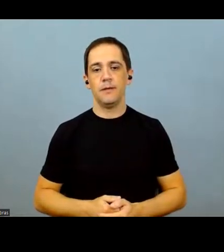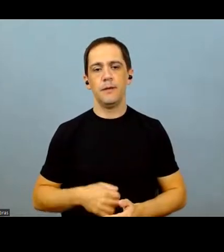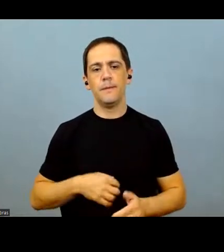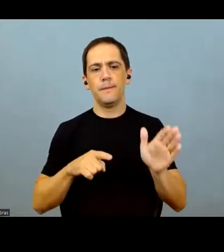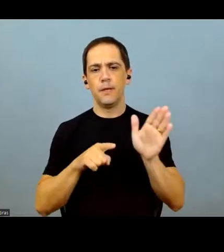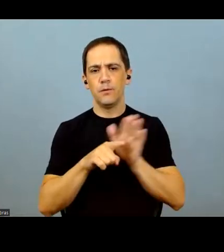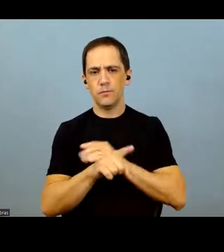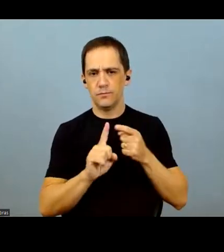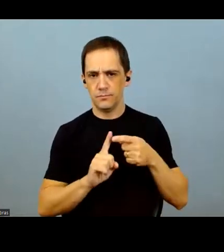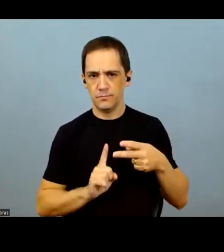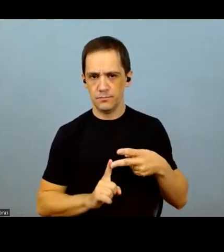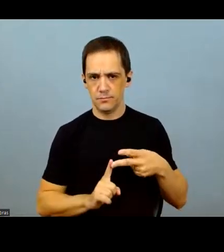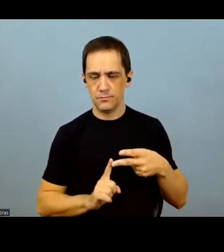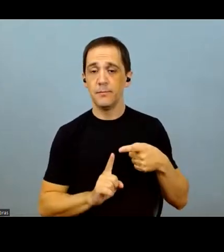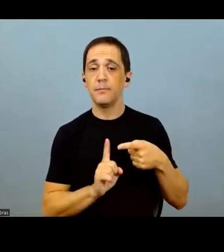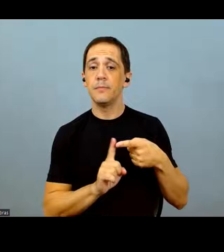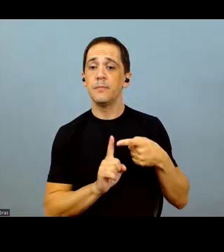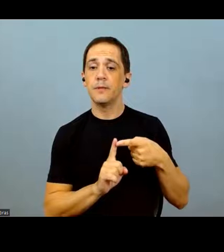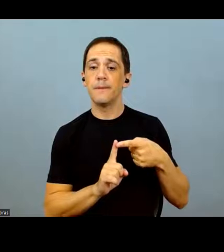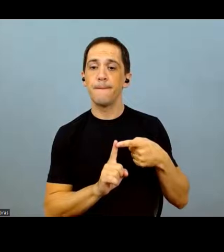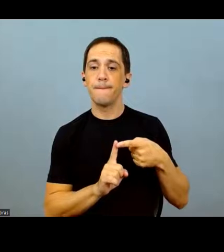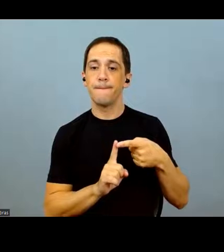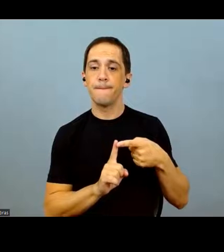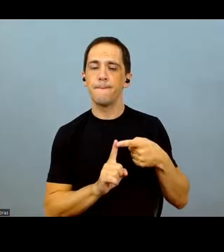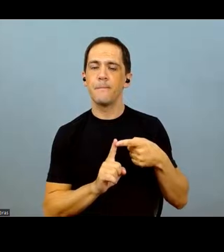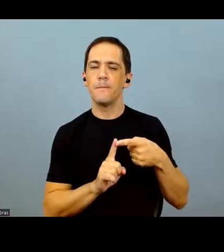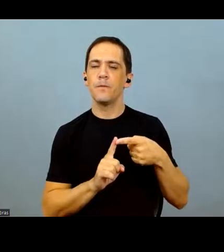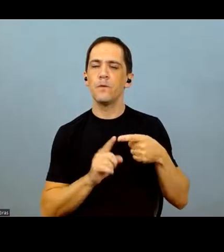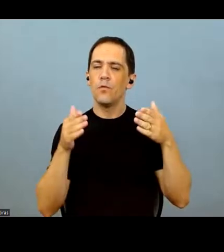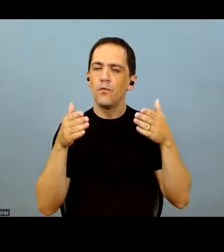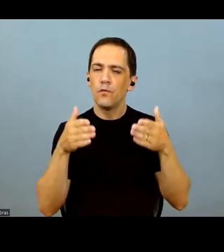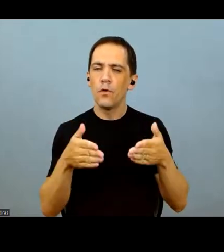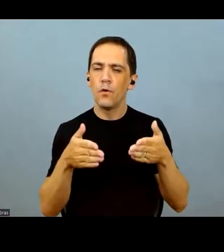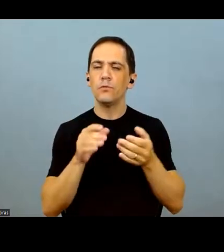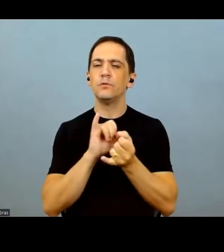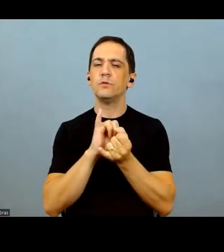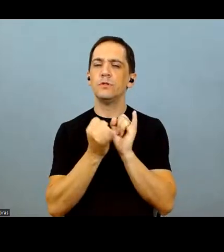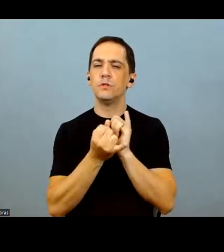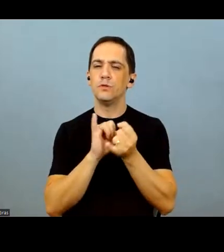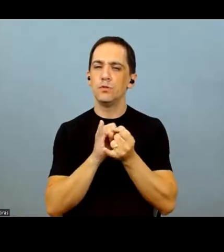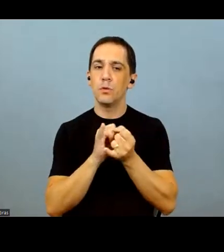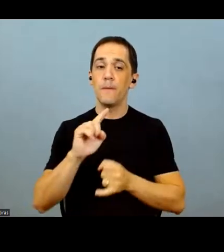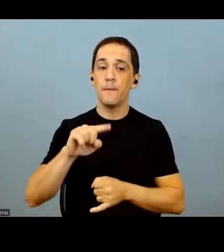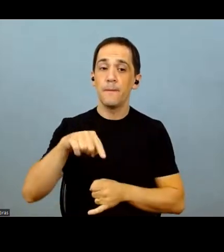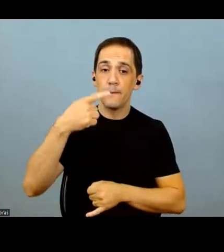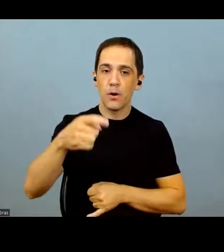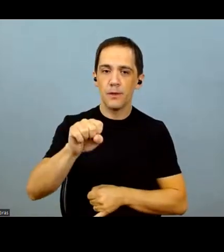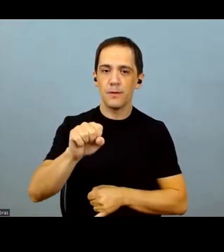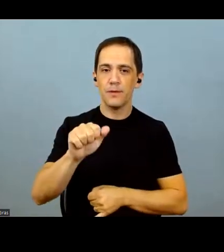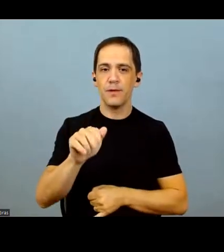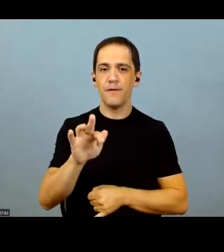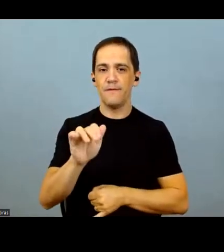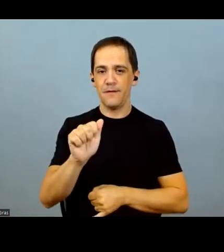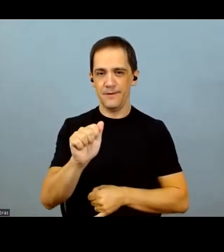much. I have two questions. The first of them, focusing on the inputs